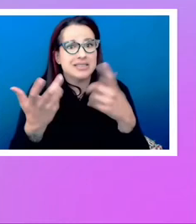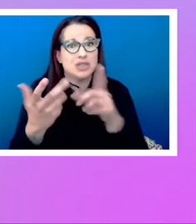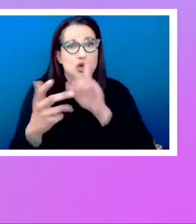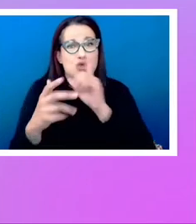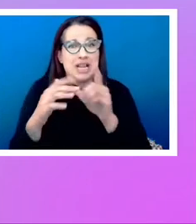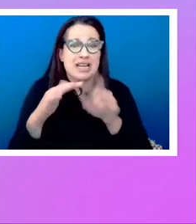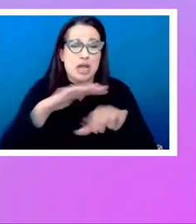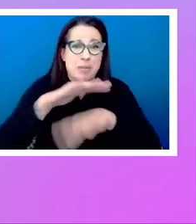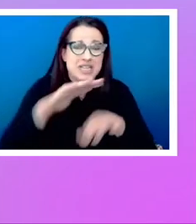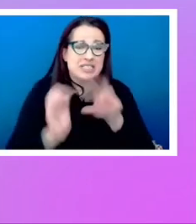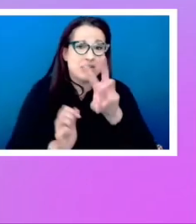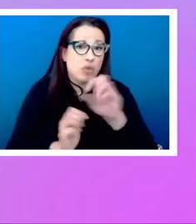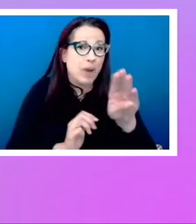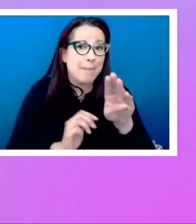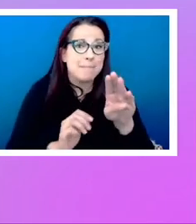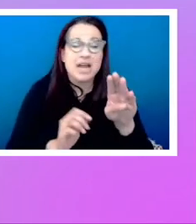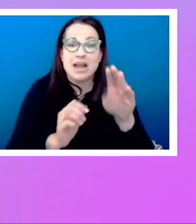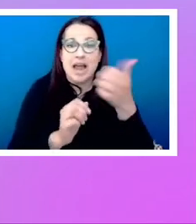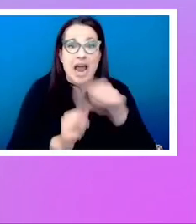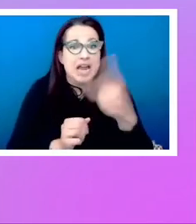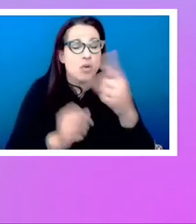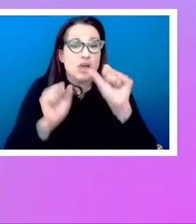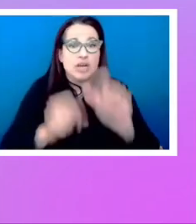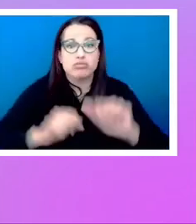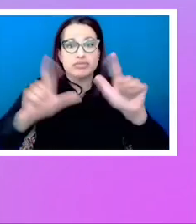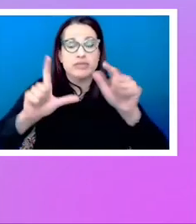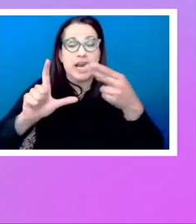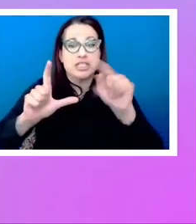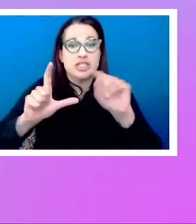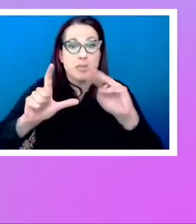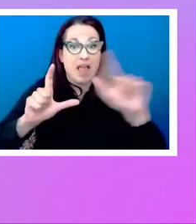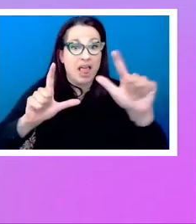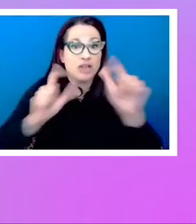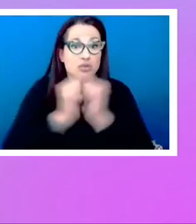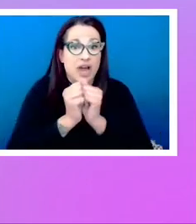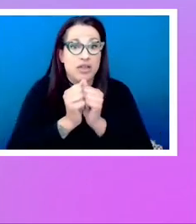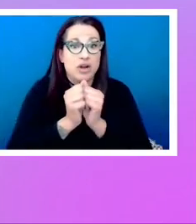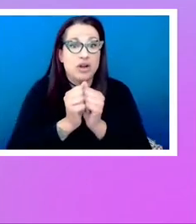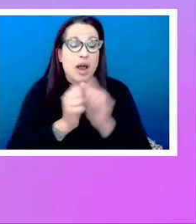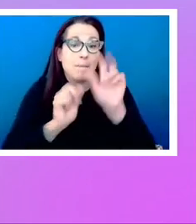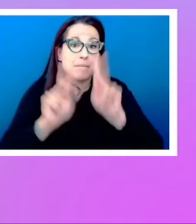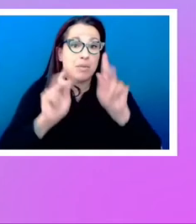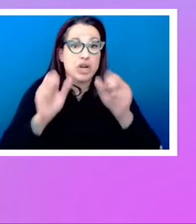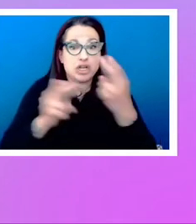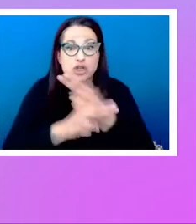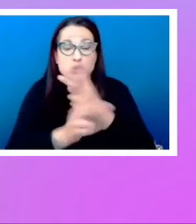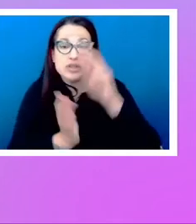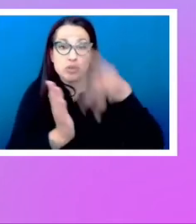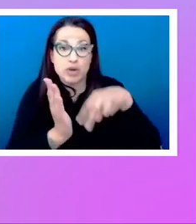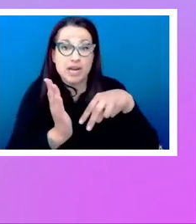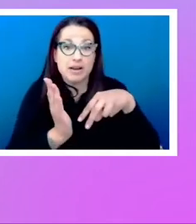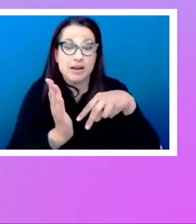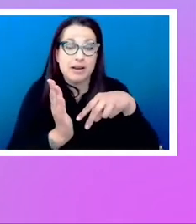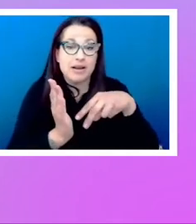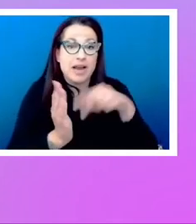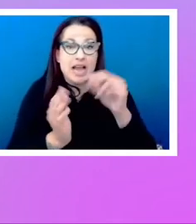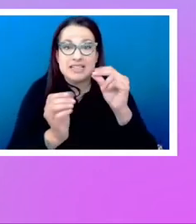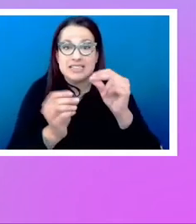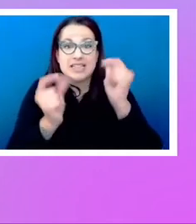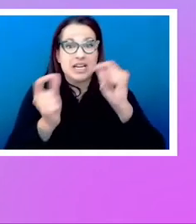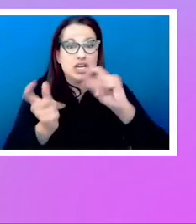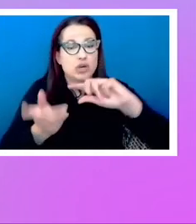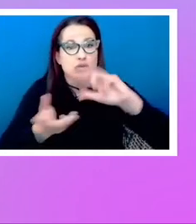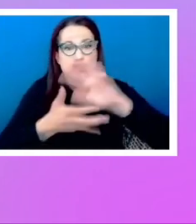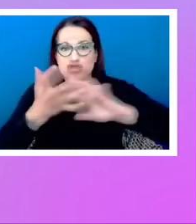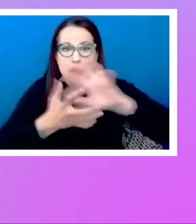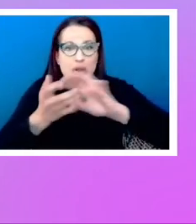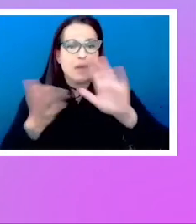fact that anyone can put some HTML together and put it online and it's usable and readable. And the minute you jumble up your document, you've moved